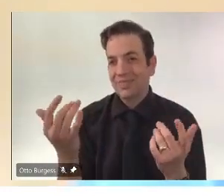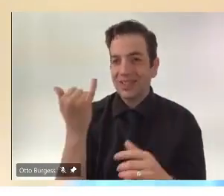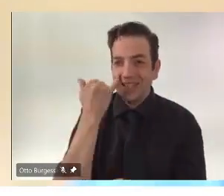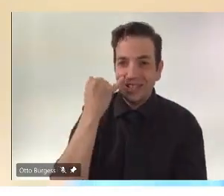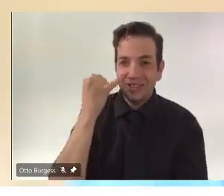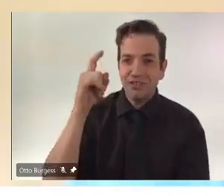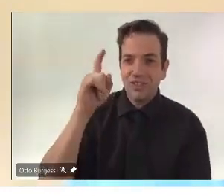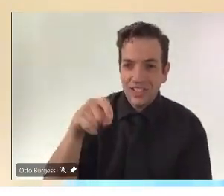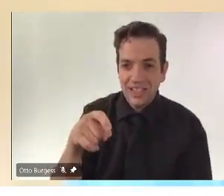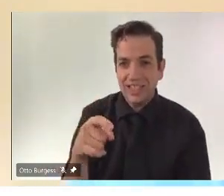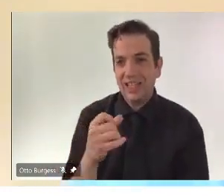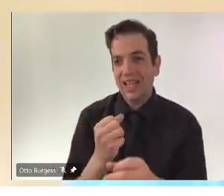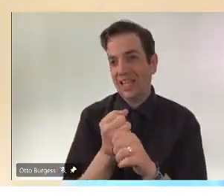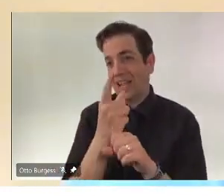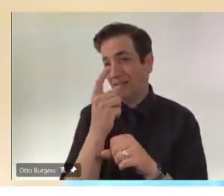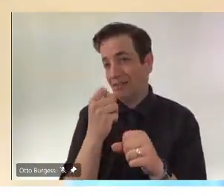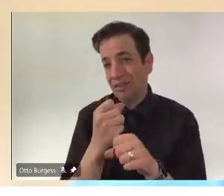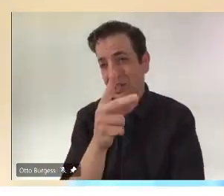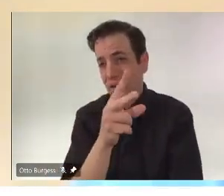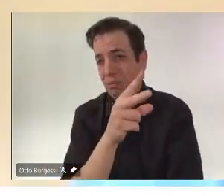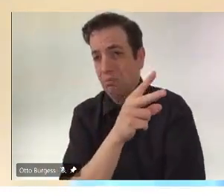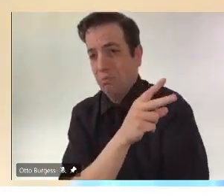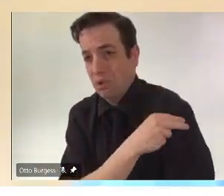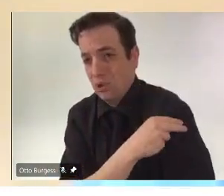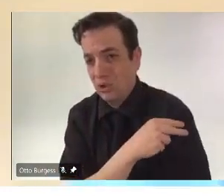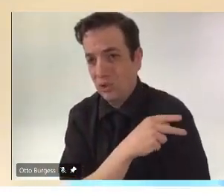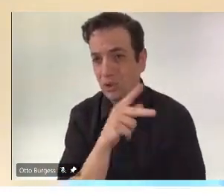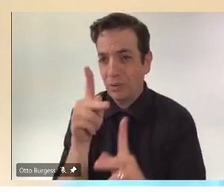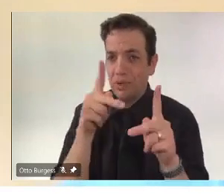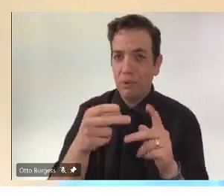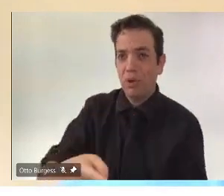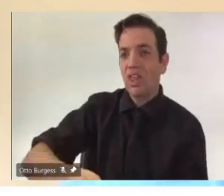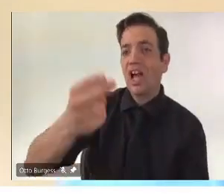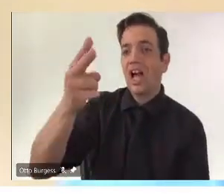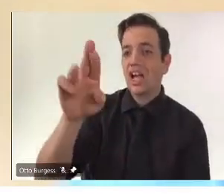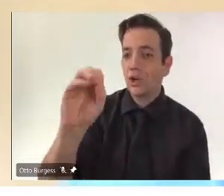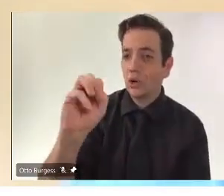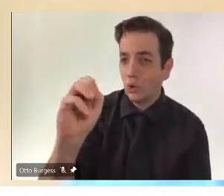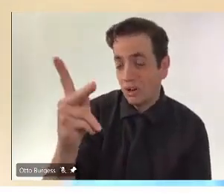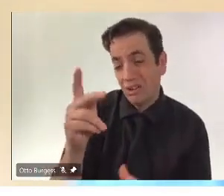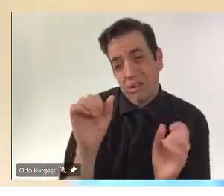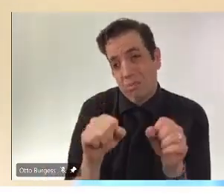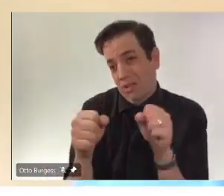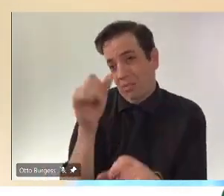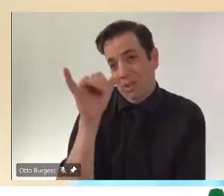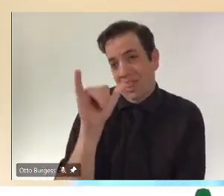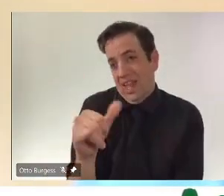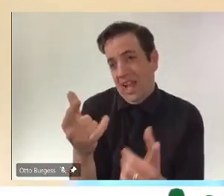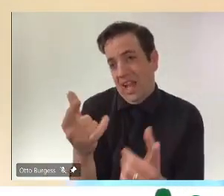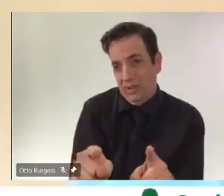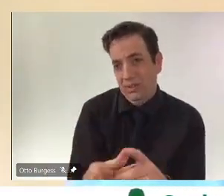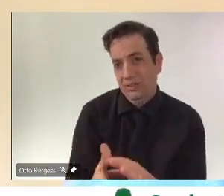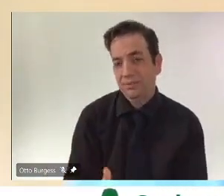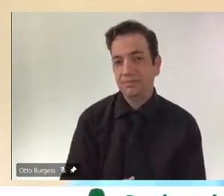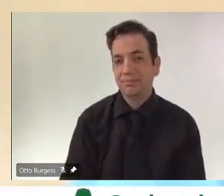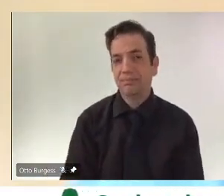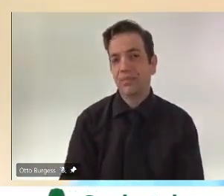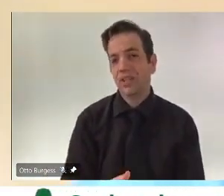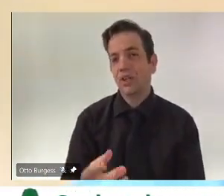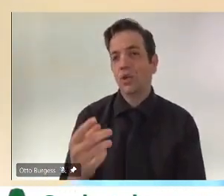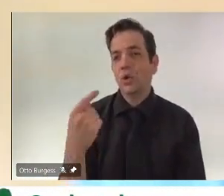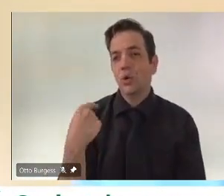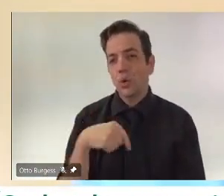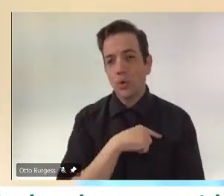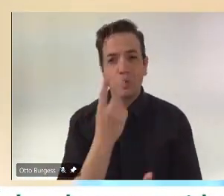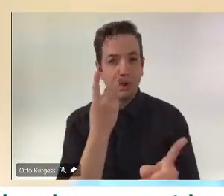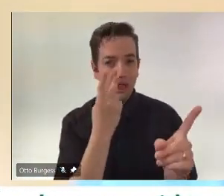who are at higher risk, for example, going forward. You know, these studies will help answer those questions for the future